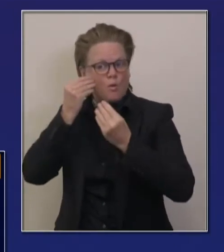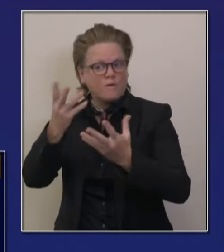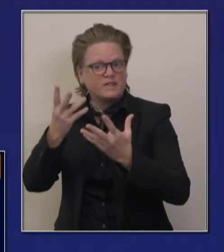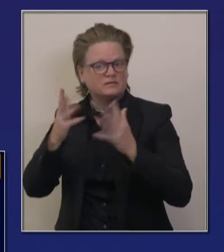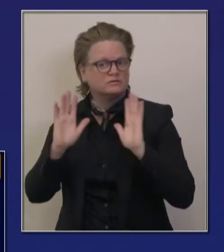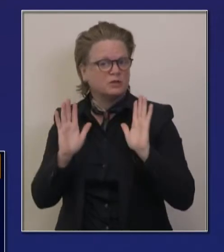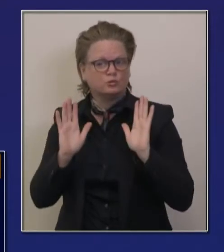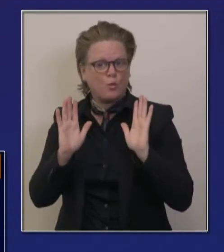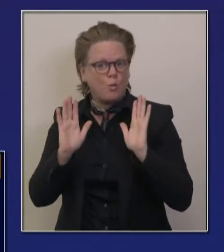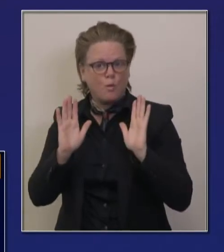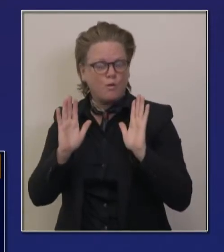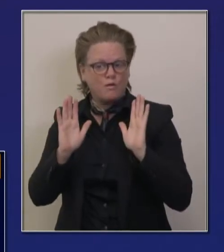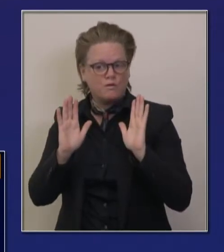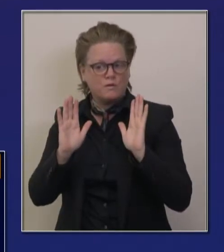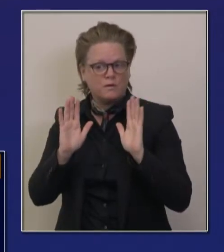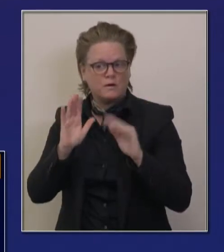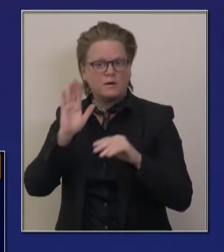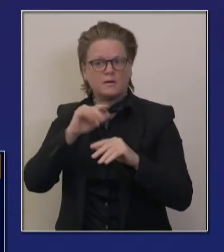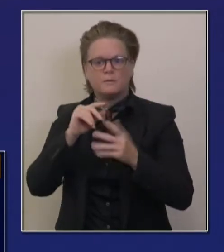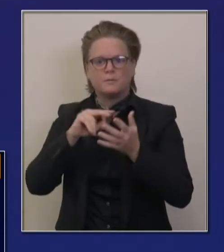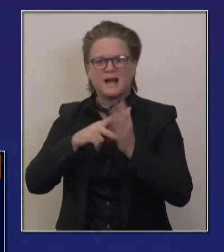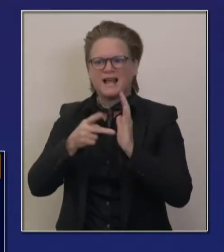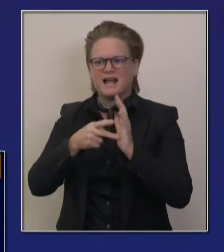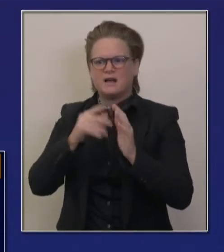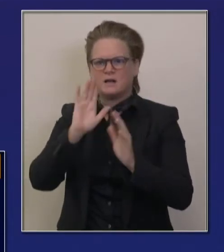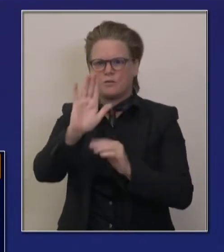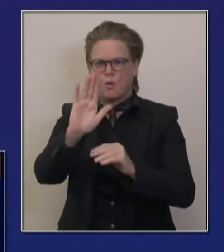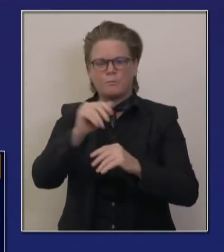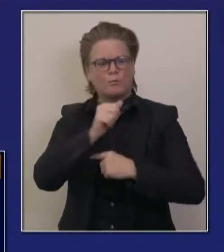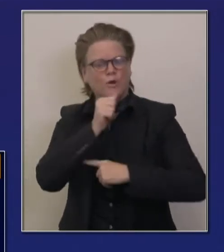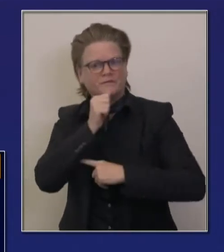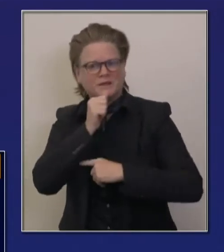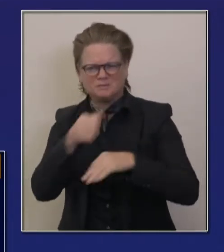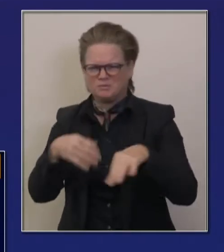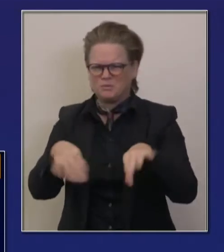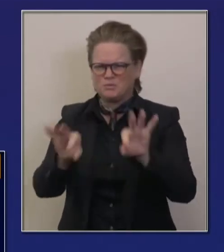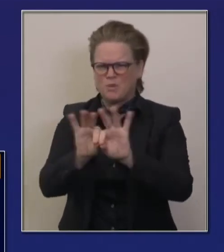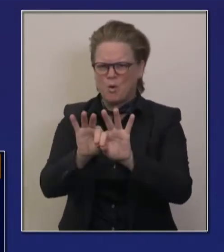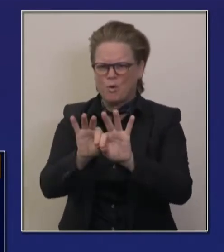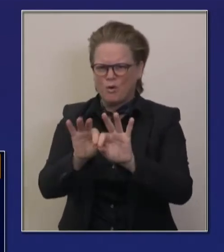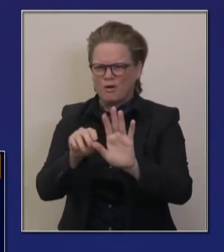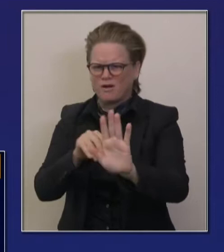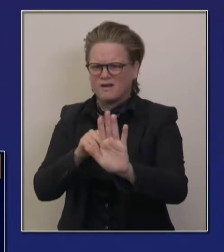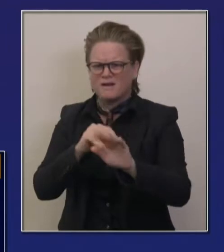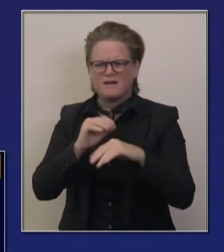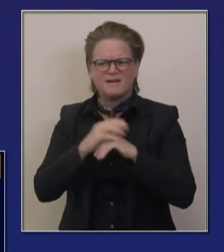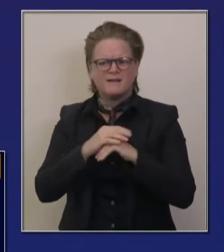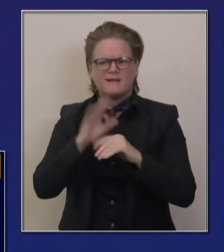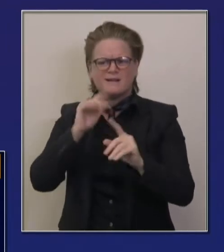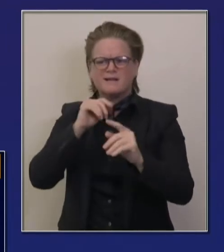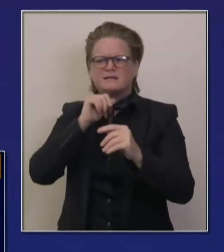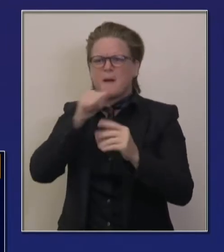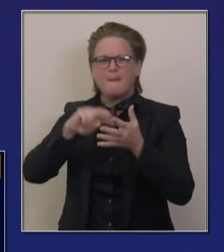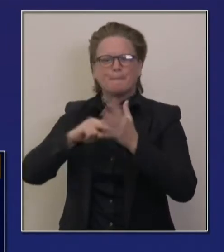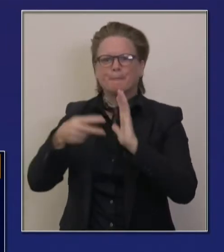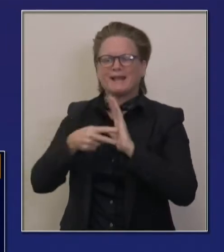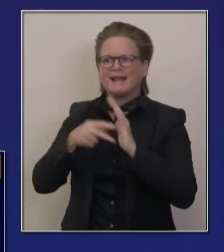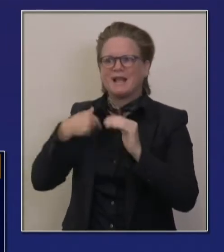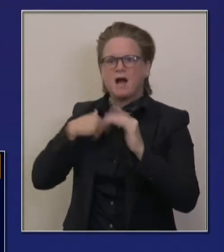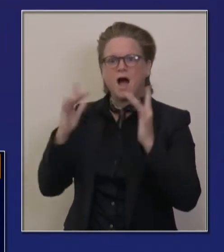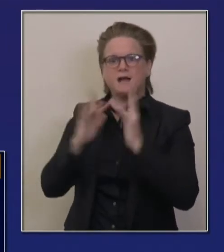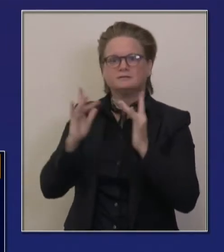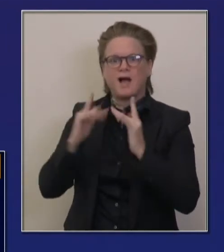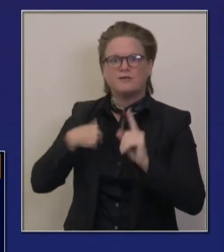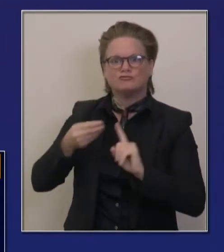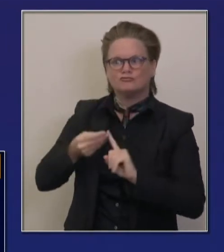not an opt-out, privacy protected. This is not contact tracing. This is notification technology. You can choose